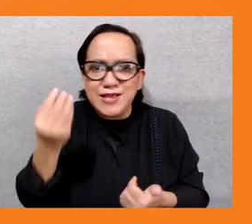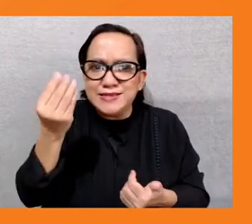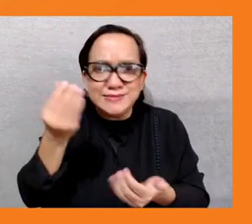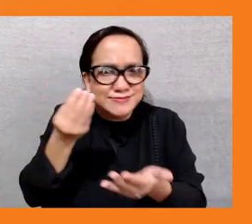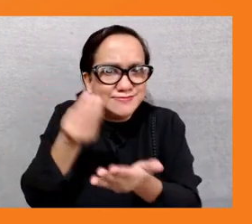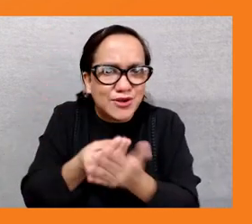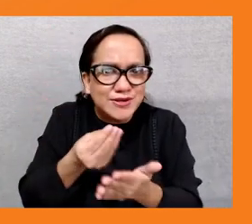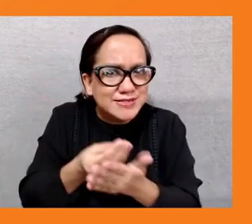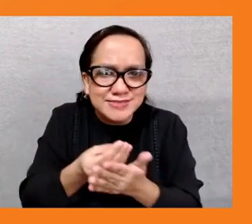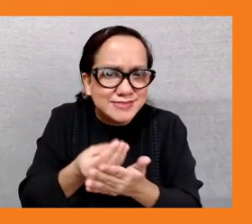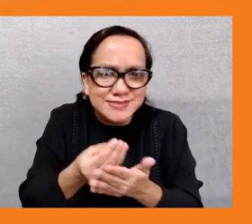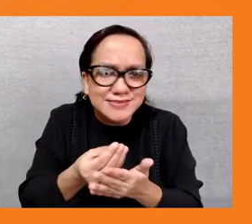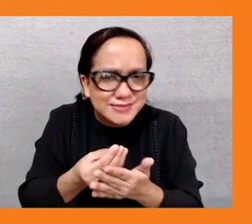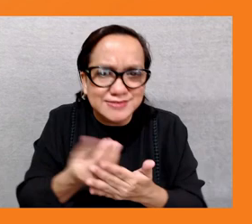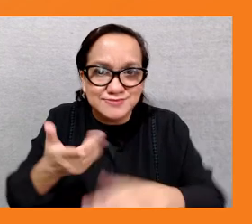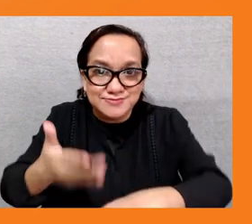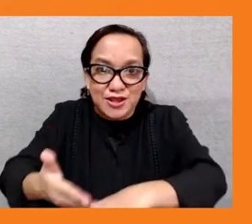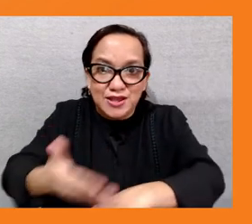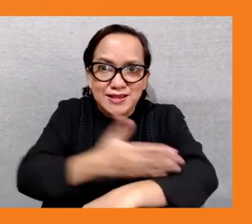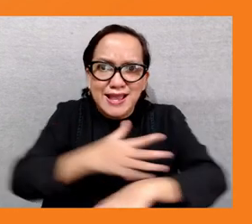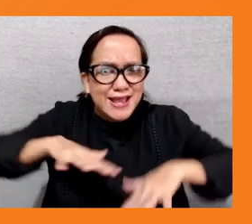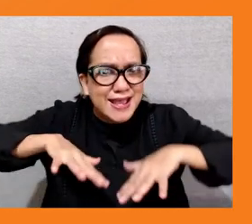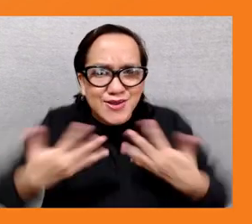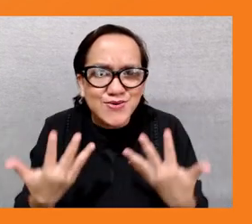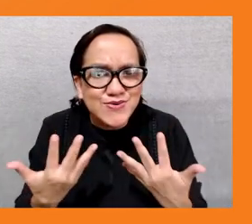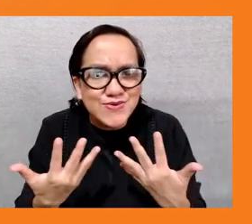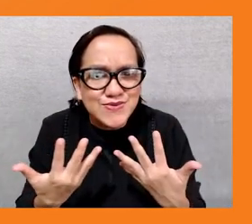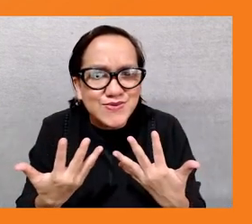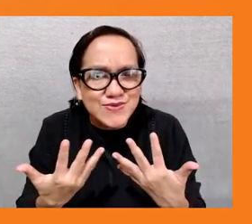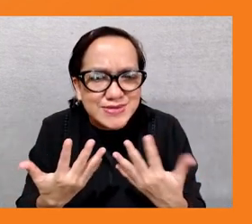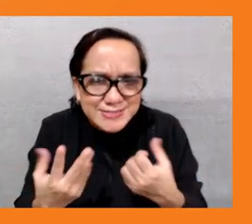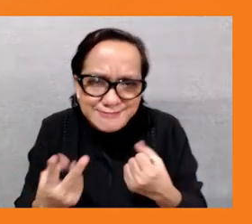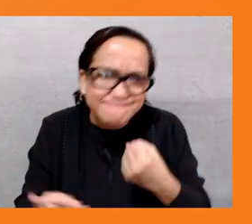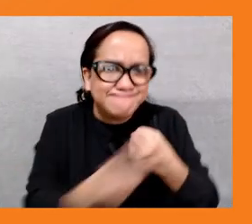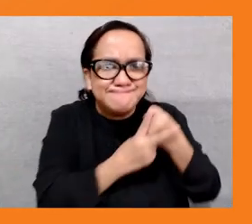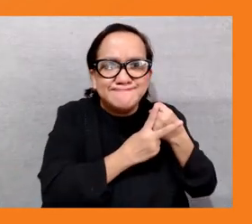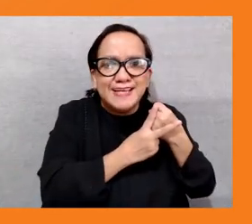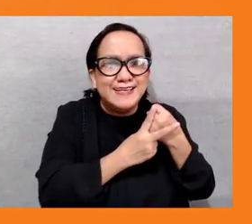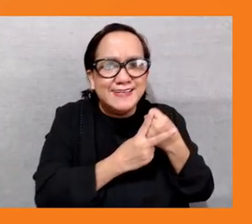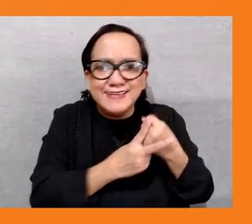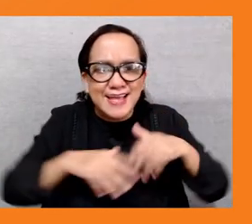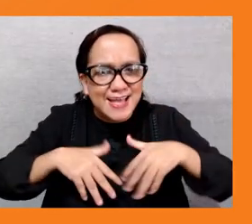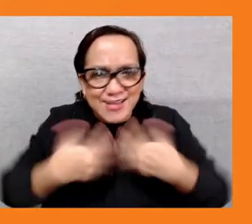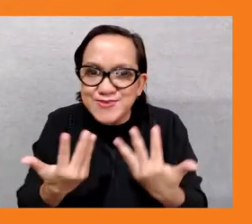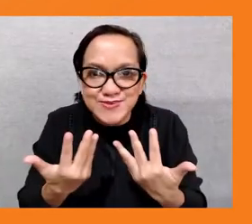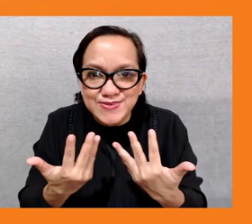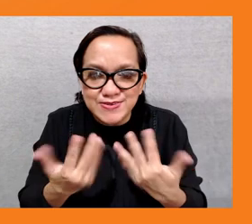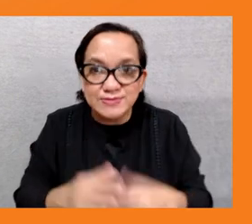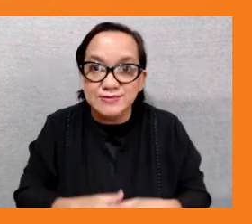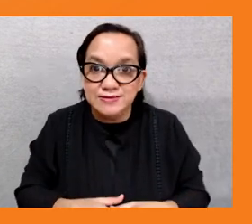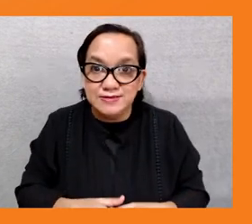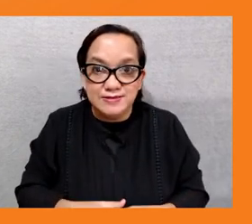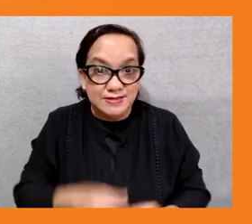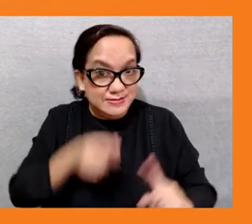points in response to your question from a labor market perspective for youth first it's important to raise